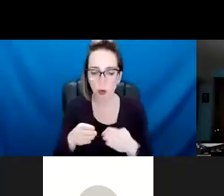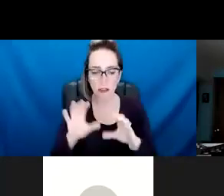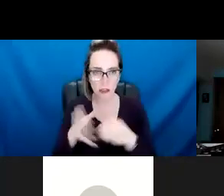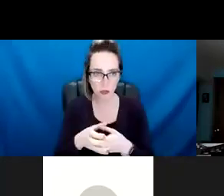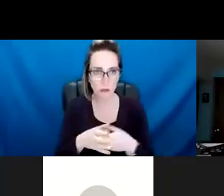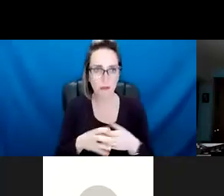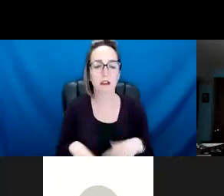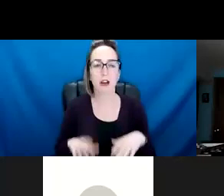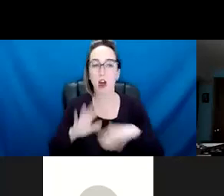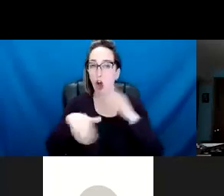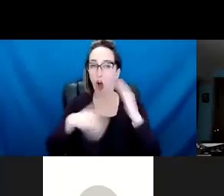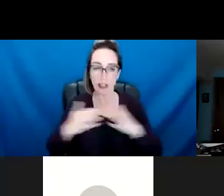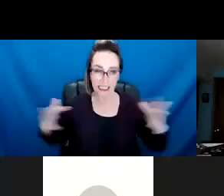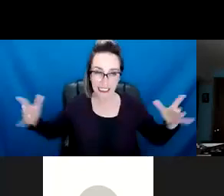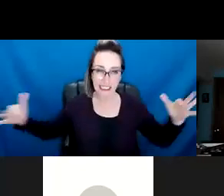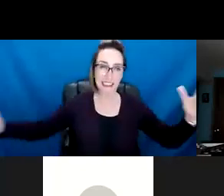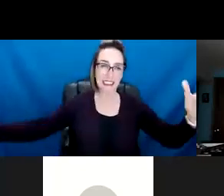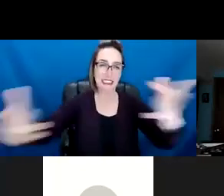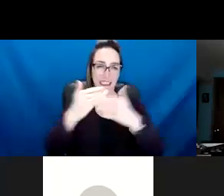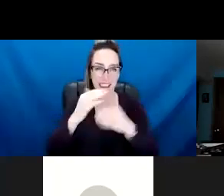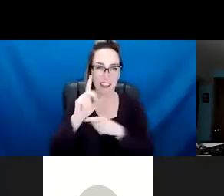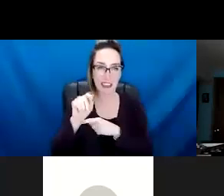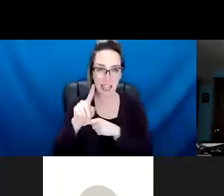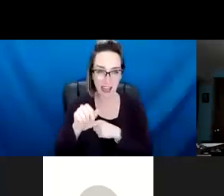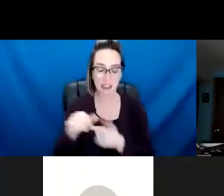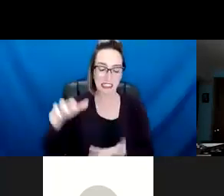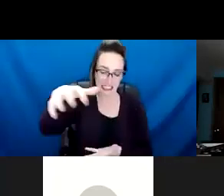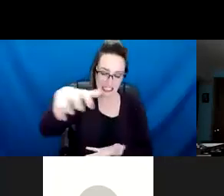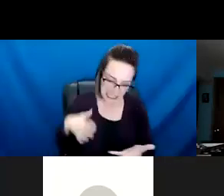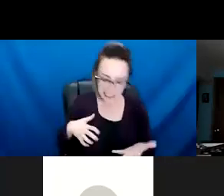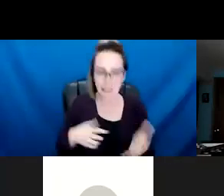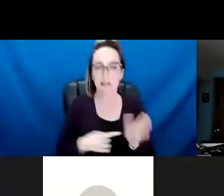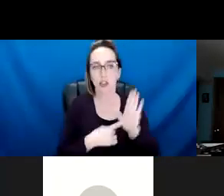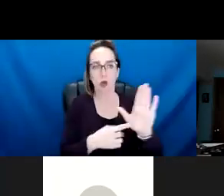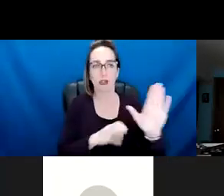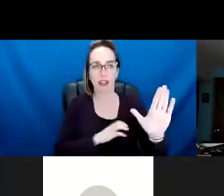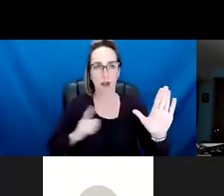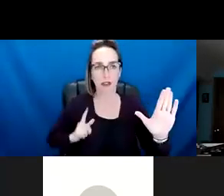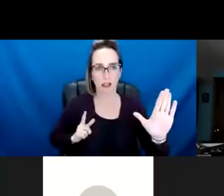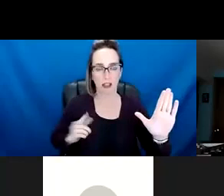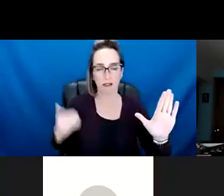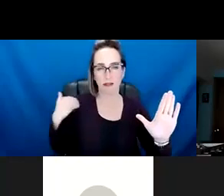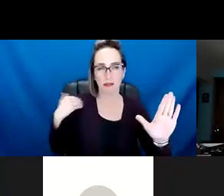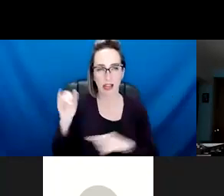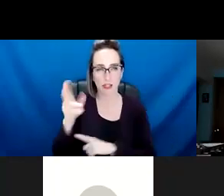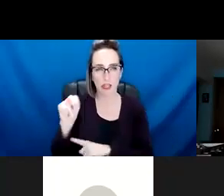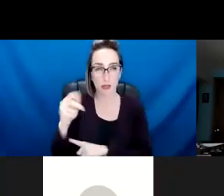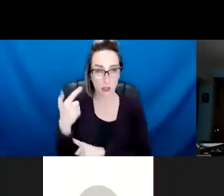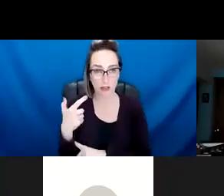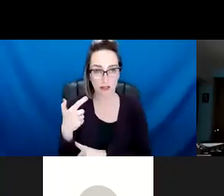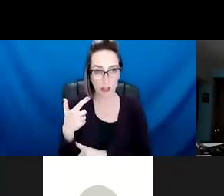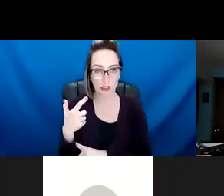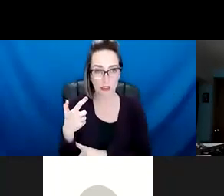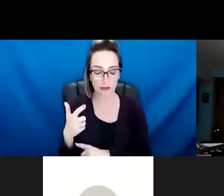pulled that data together, um, in a report that we presented to the council, um, on January 21st. Um, and